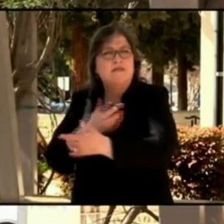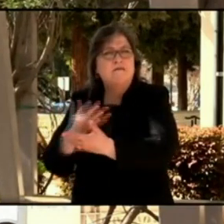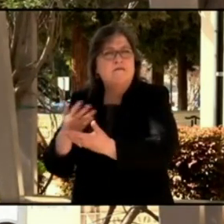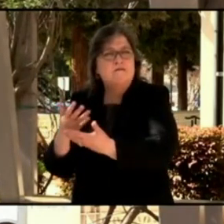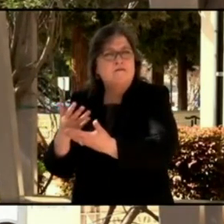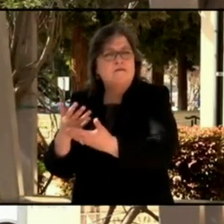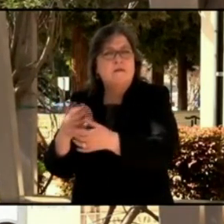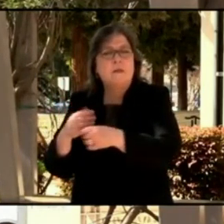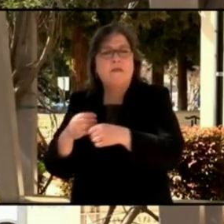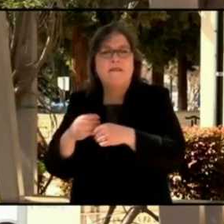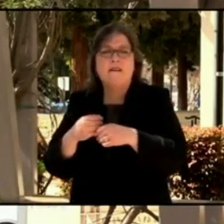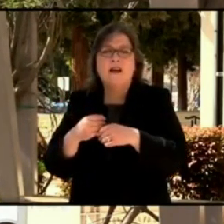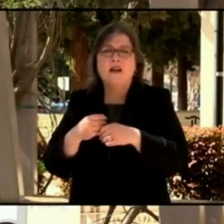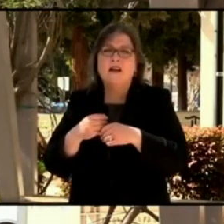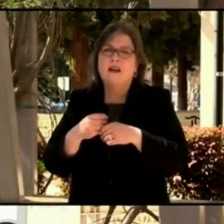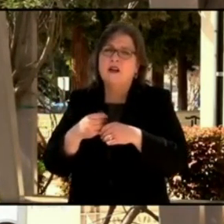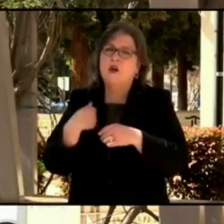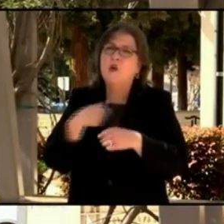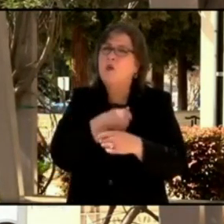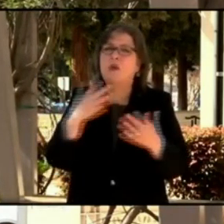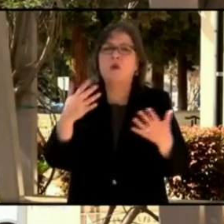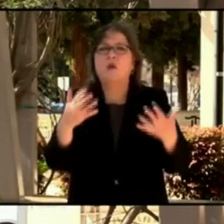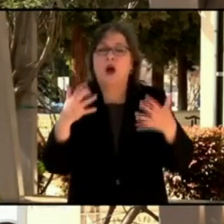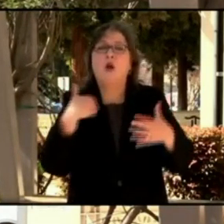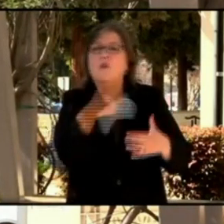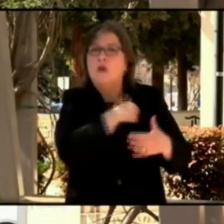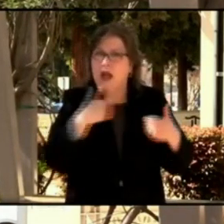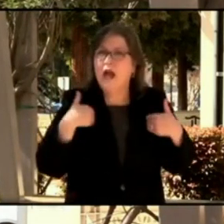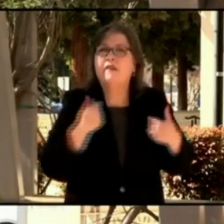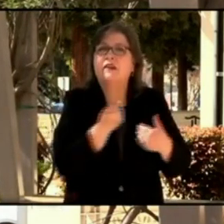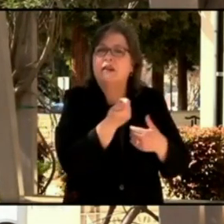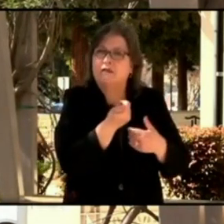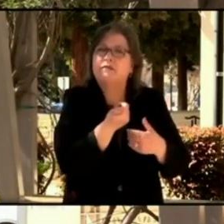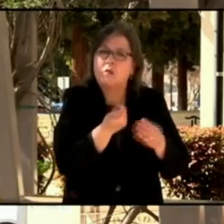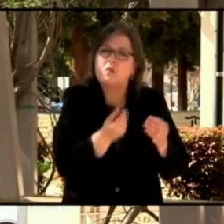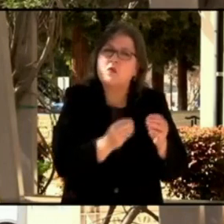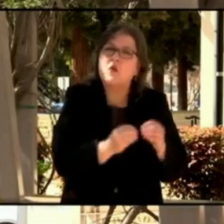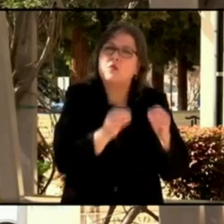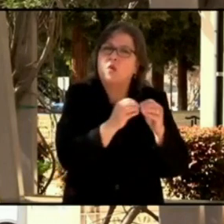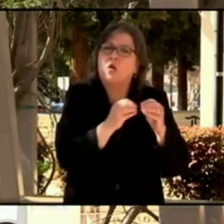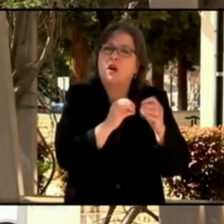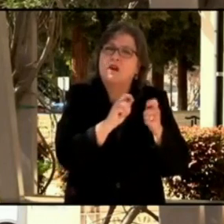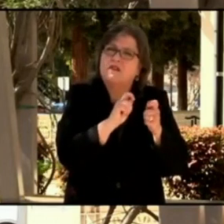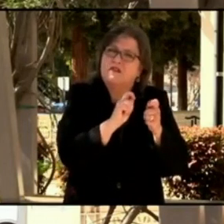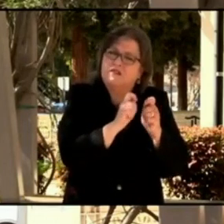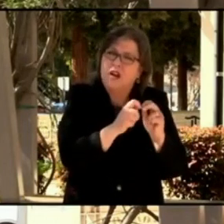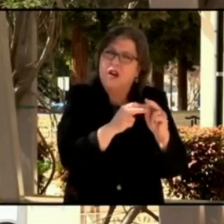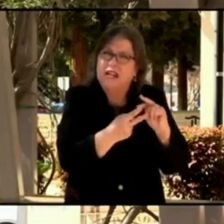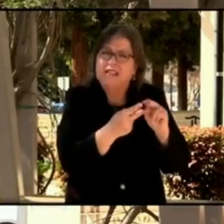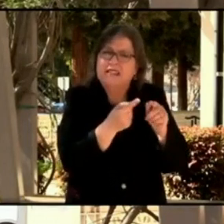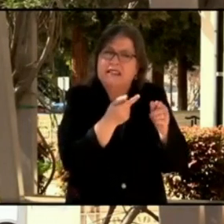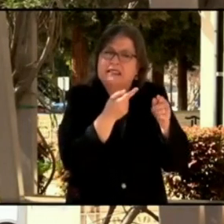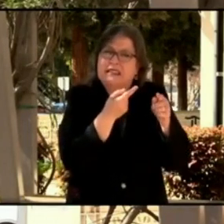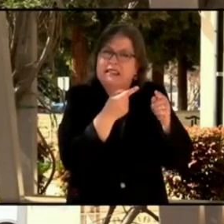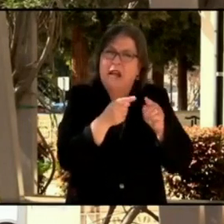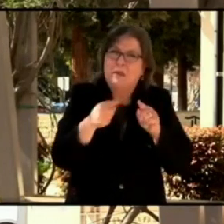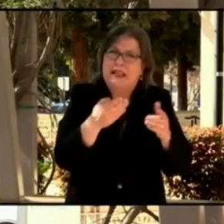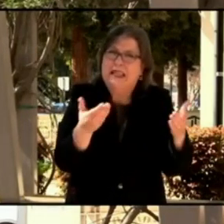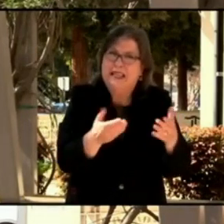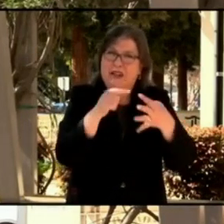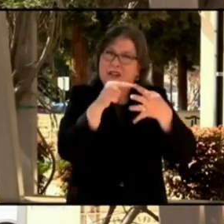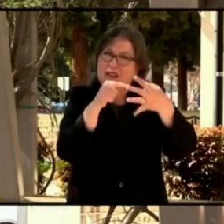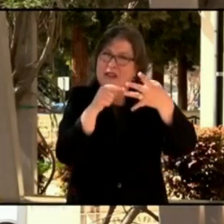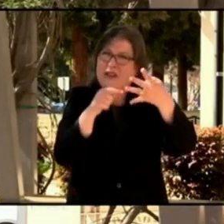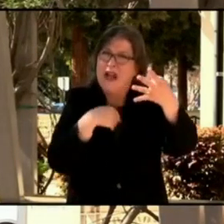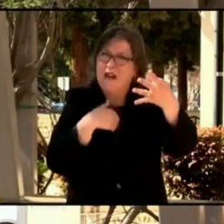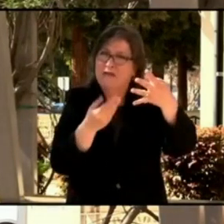get our population here and really globally to get vaccinated as quickly as possible to reduce